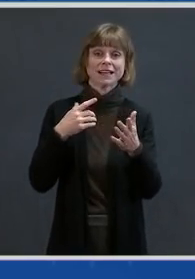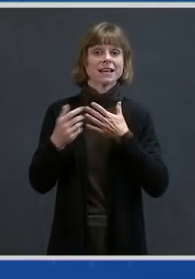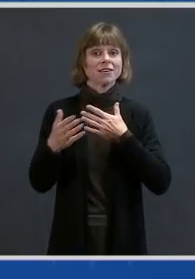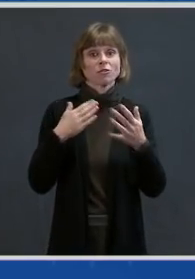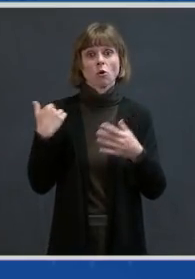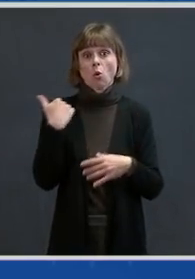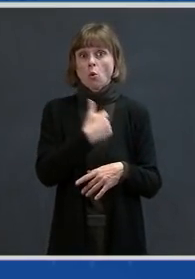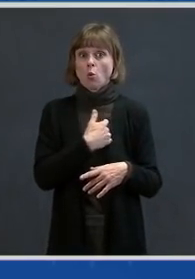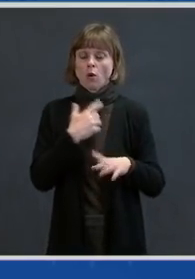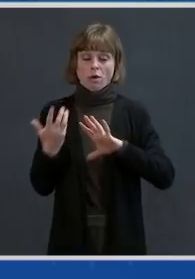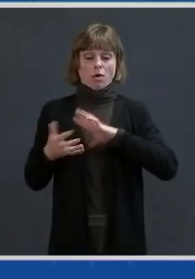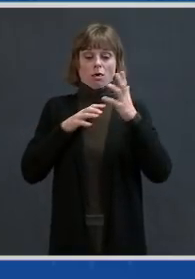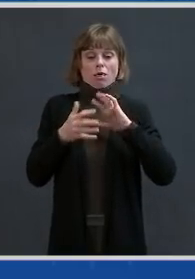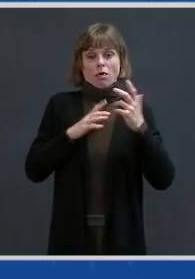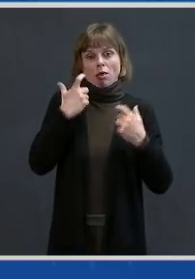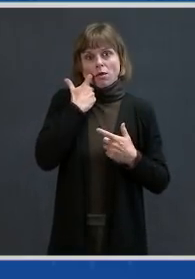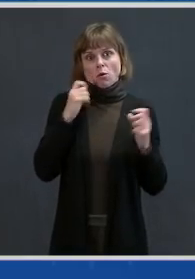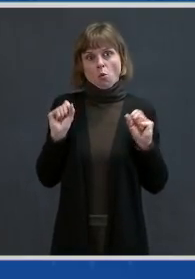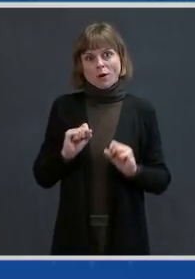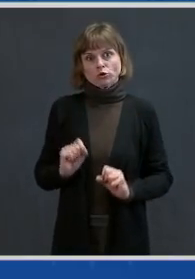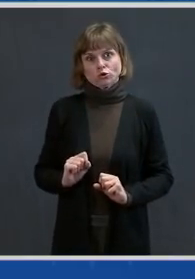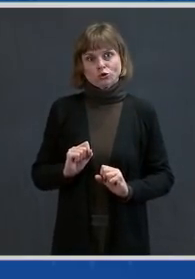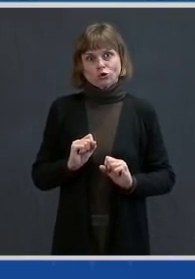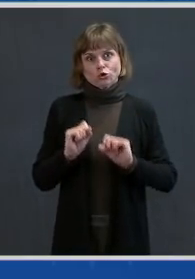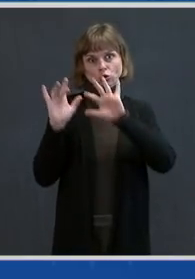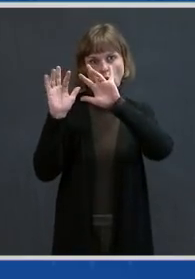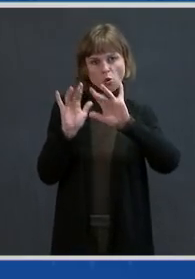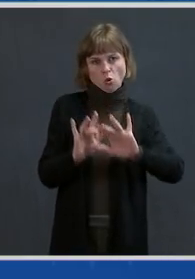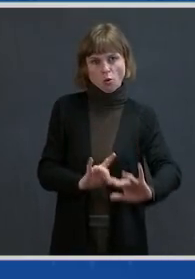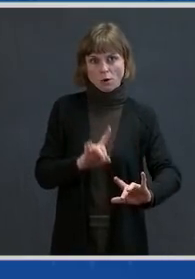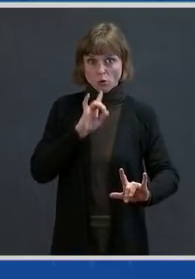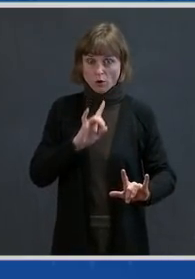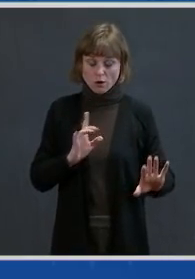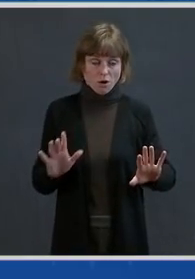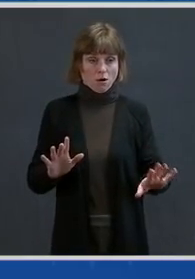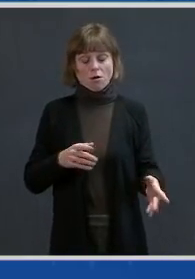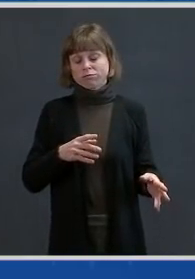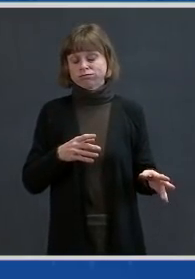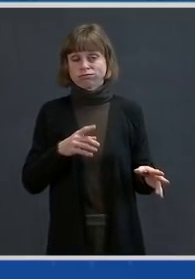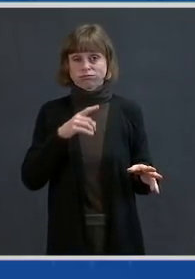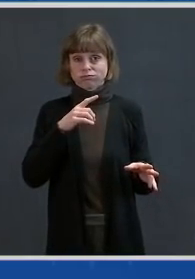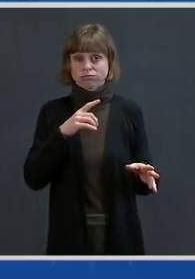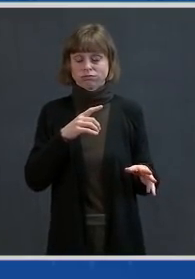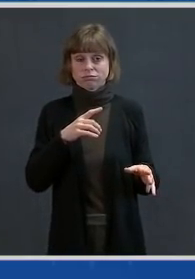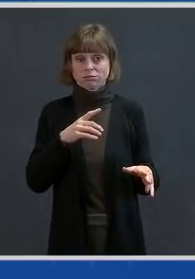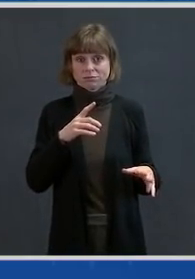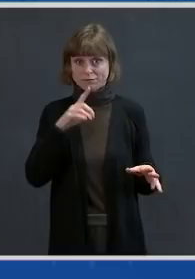the recent winter storm, which devastated millions of people in the Midwest and in the South.